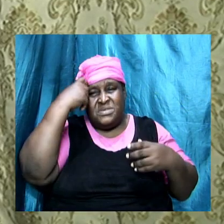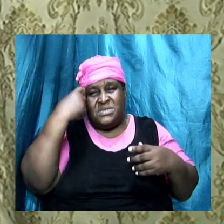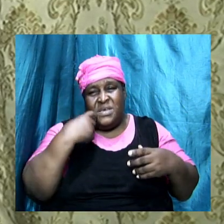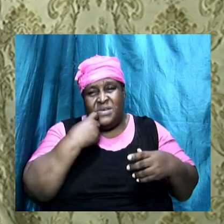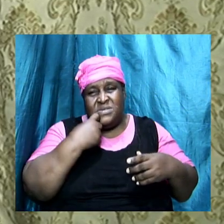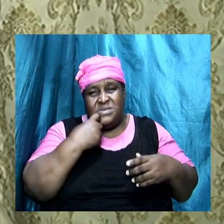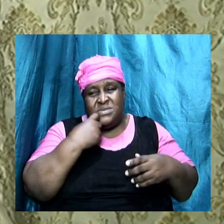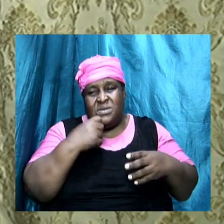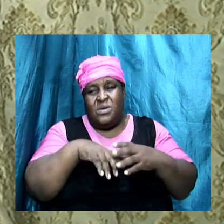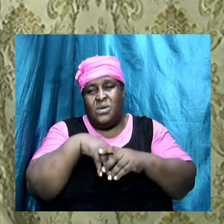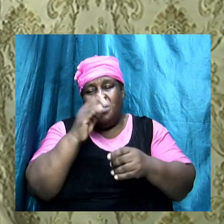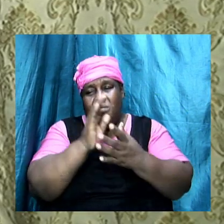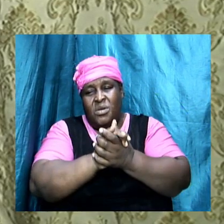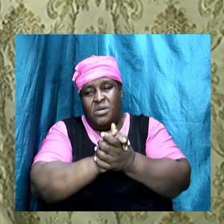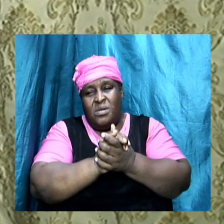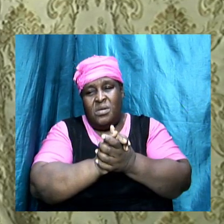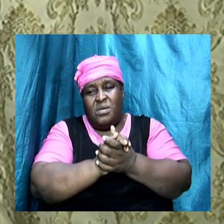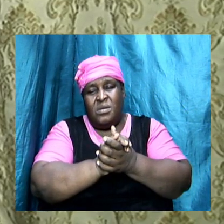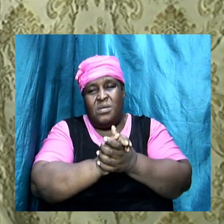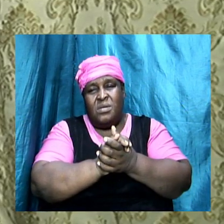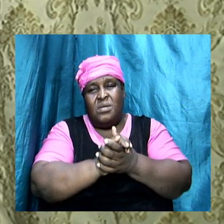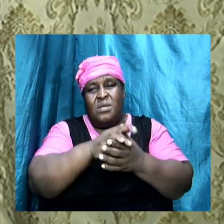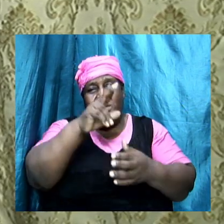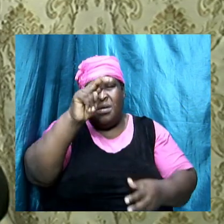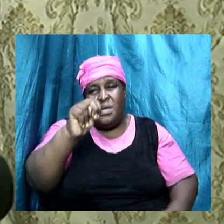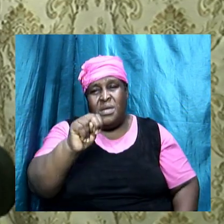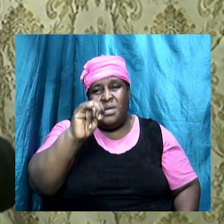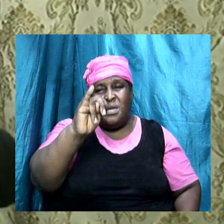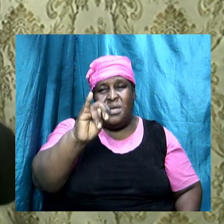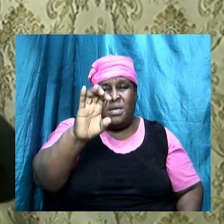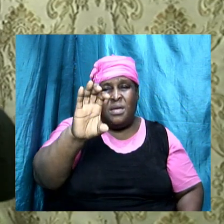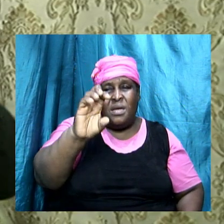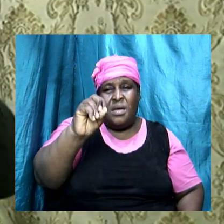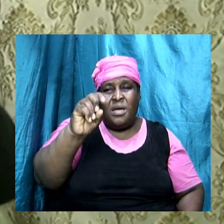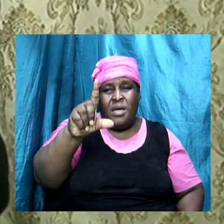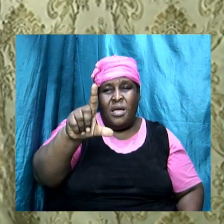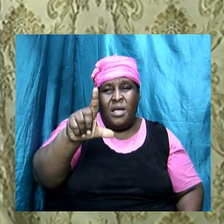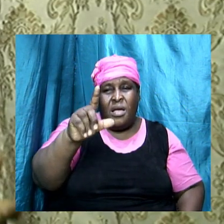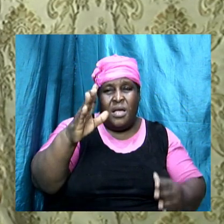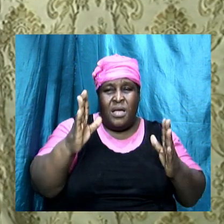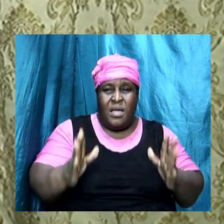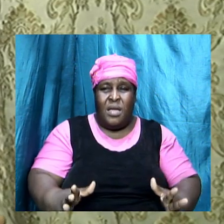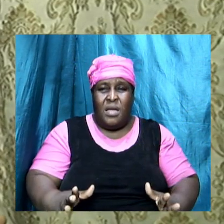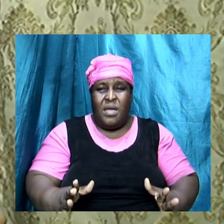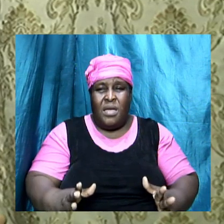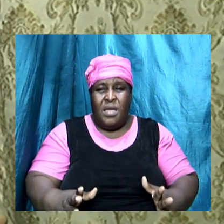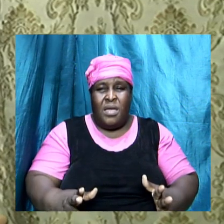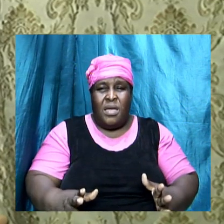when you come down to the Nicolaitans the they say look here it's alright